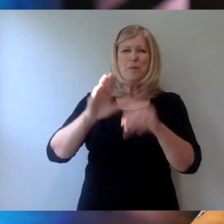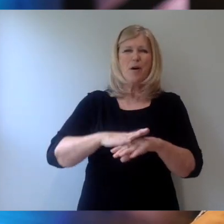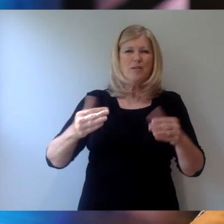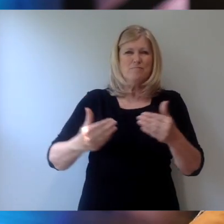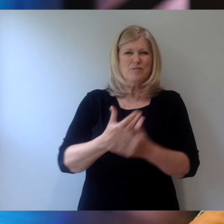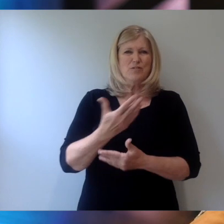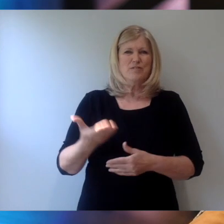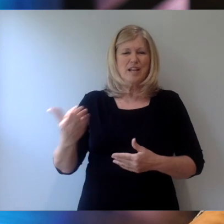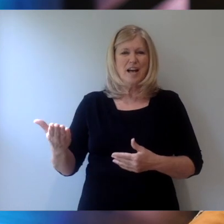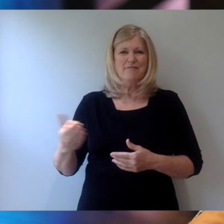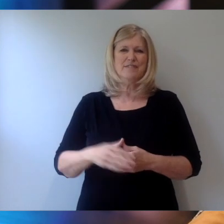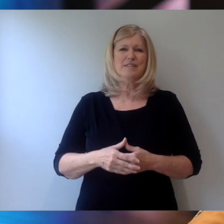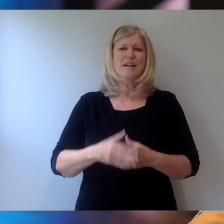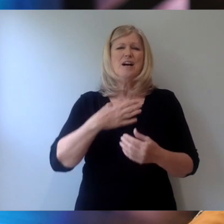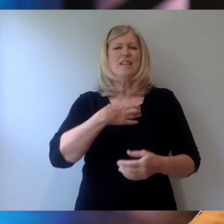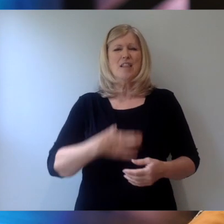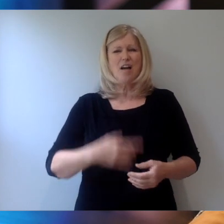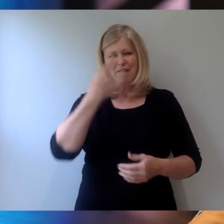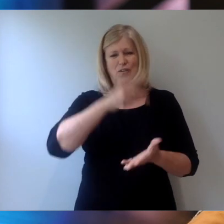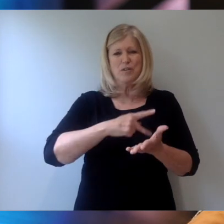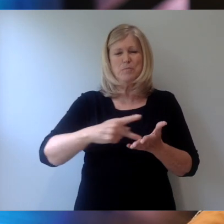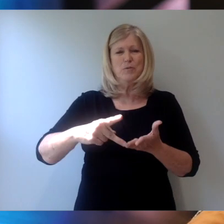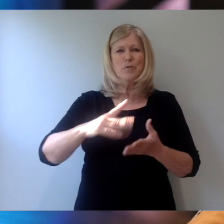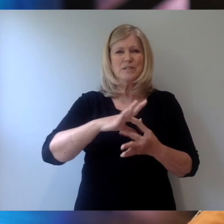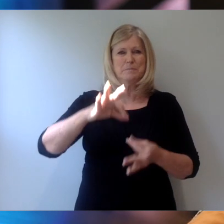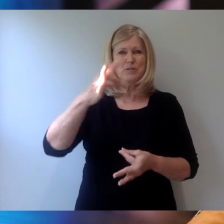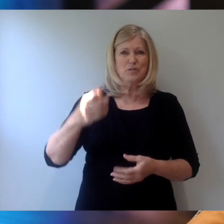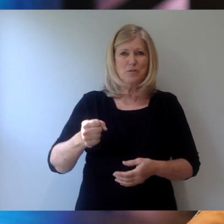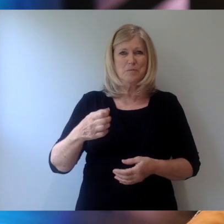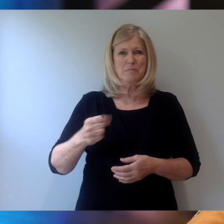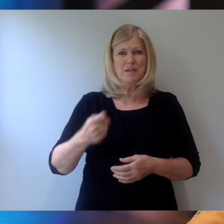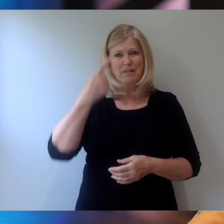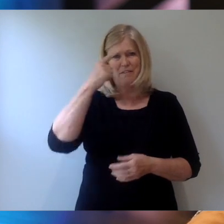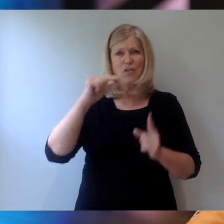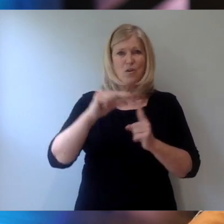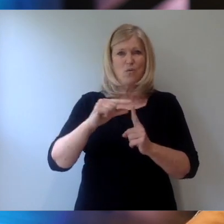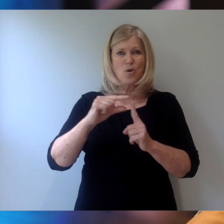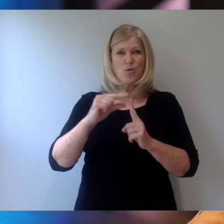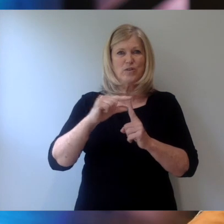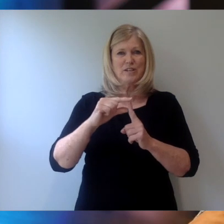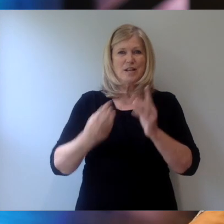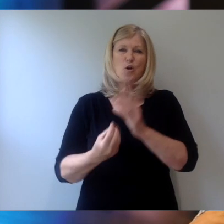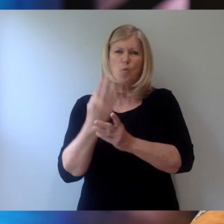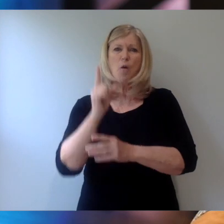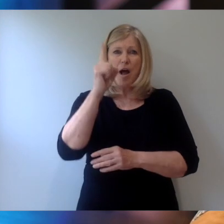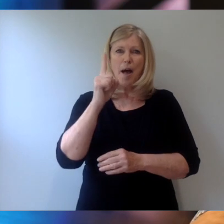Long for the pure spiritual milk for the Word. Grow up